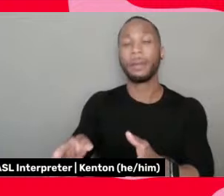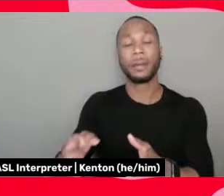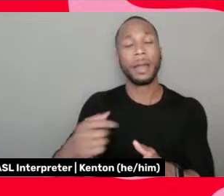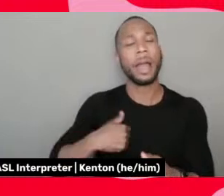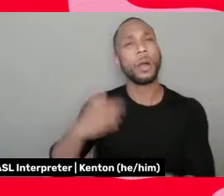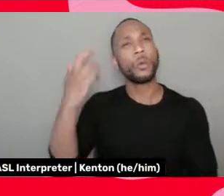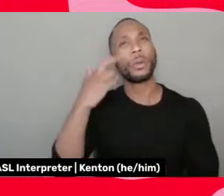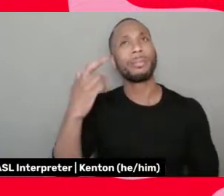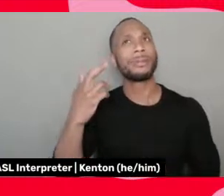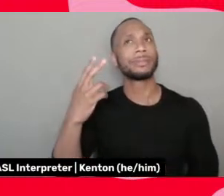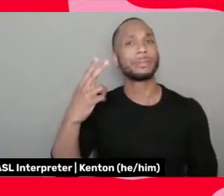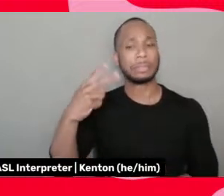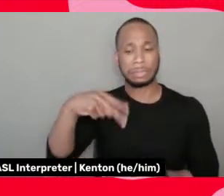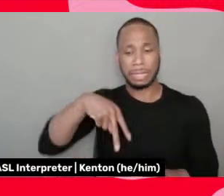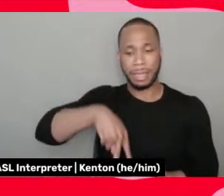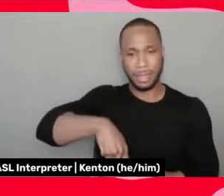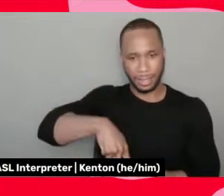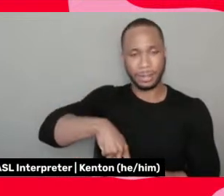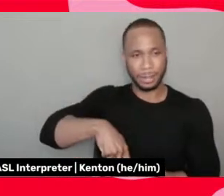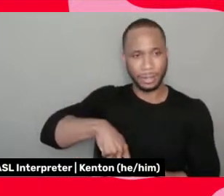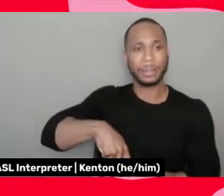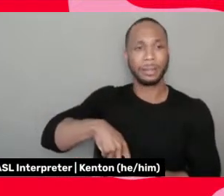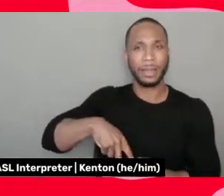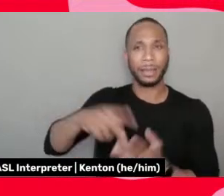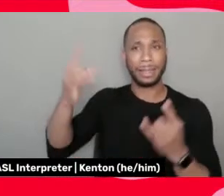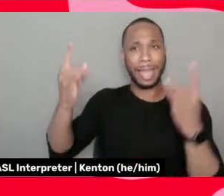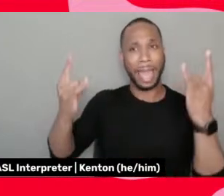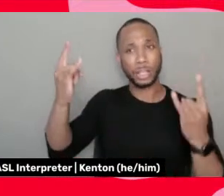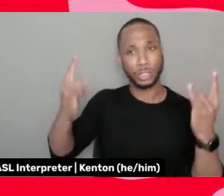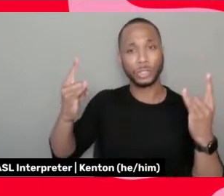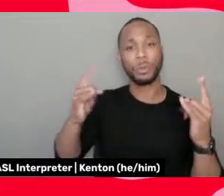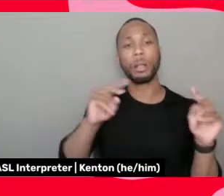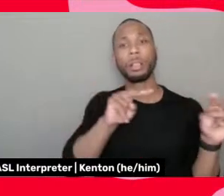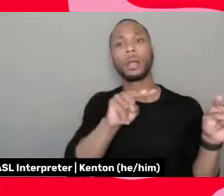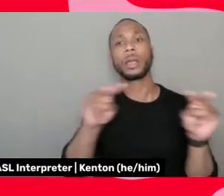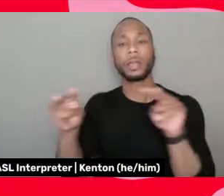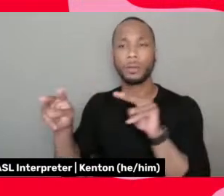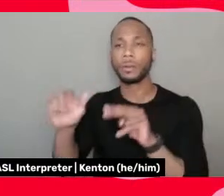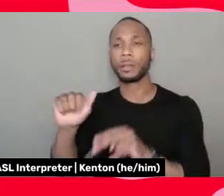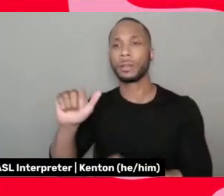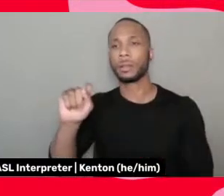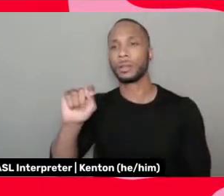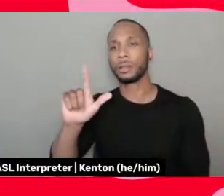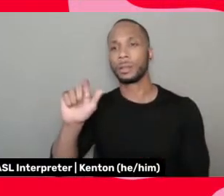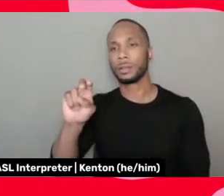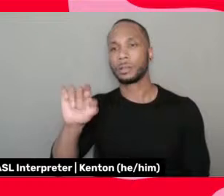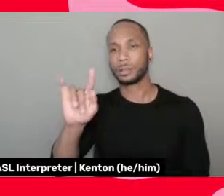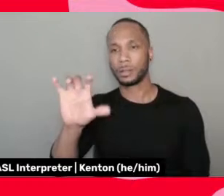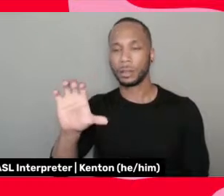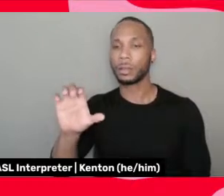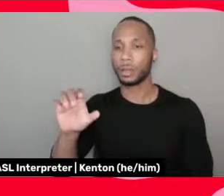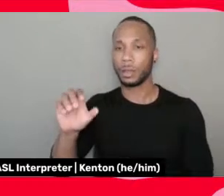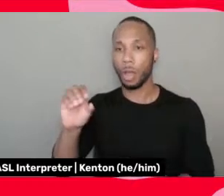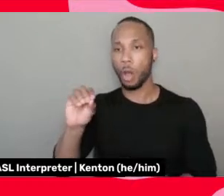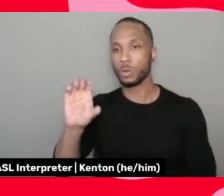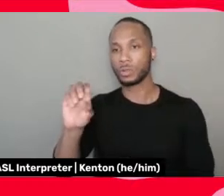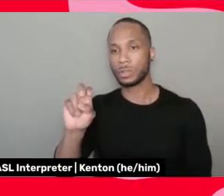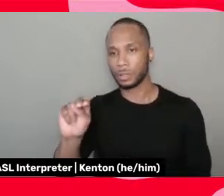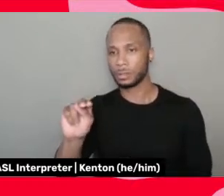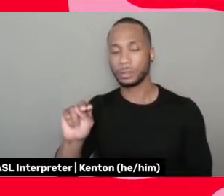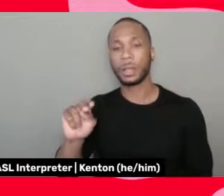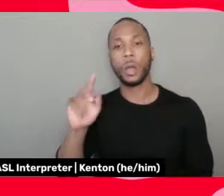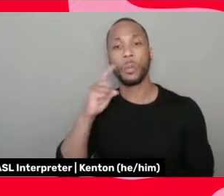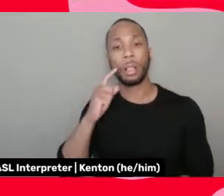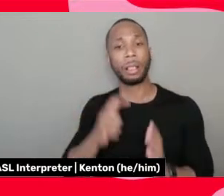standing at Elmina castle and looking out over the Atlantic ocean that I was not alone in this struggle. And